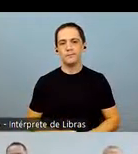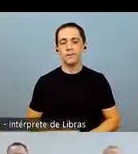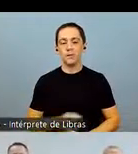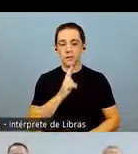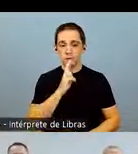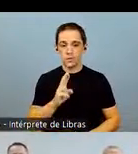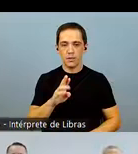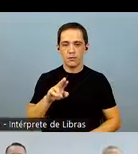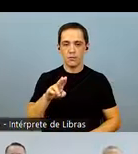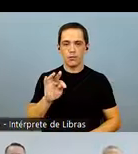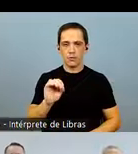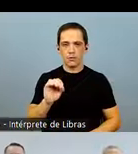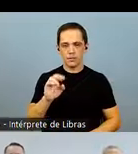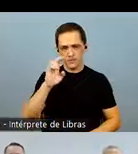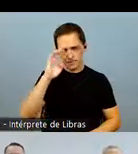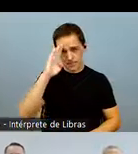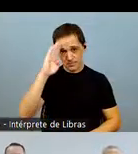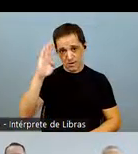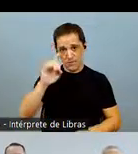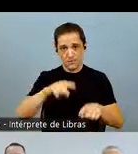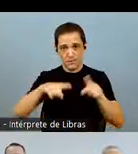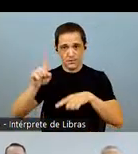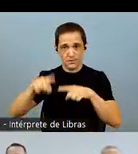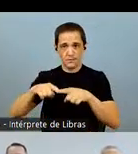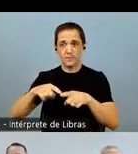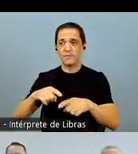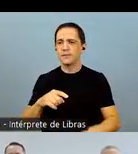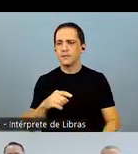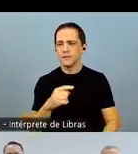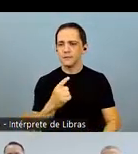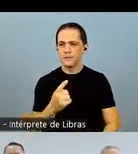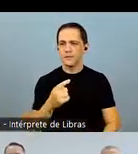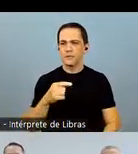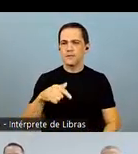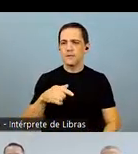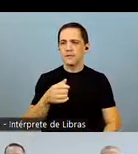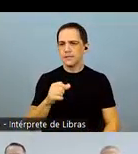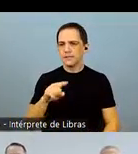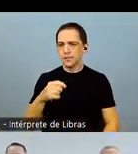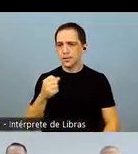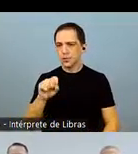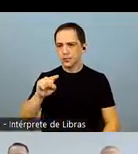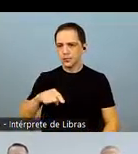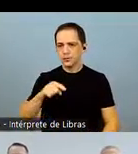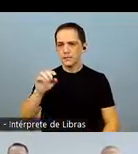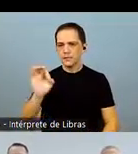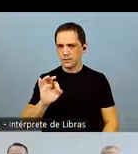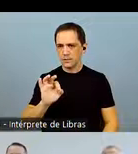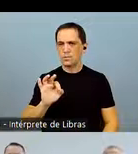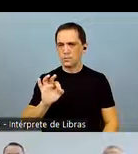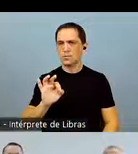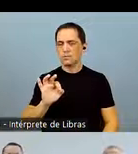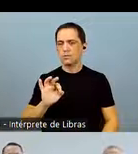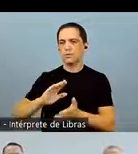1Q21. The increase in gross profit was the principal variation with an increase of